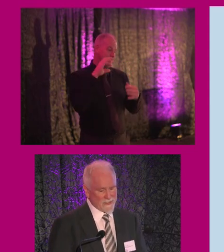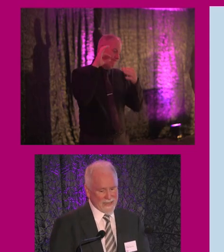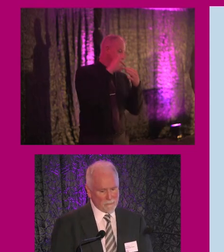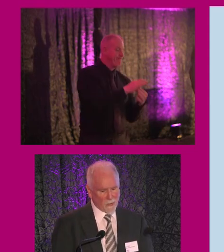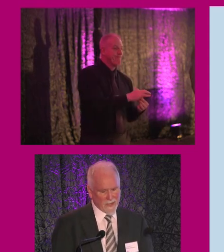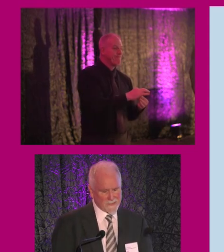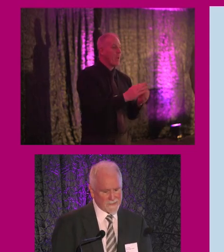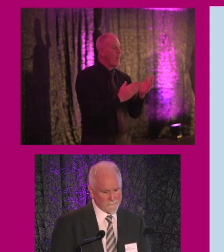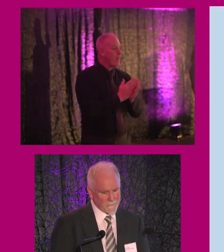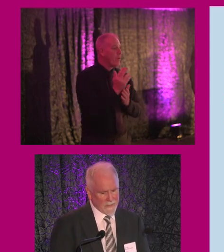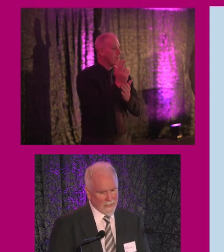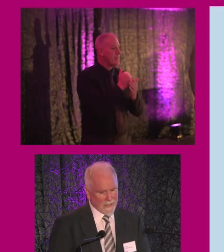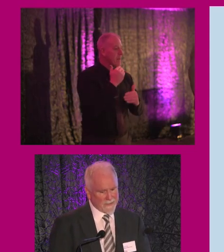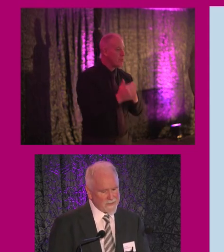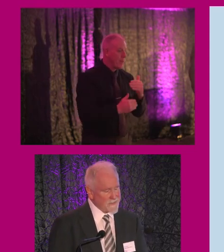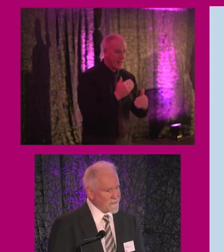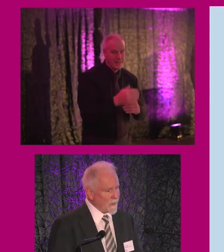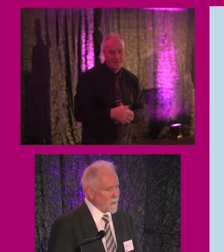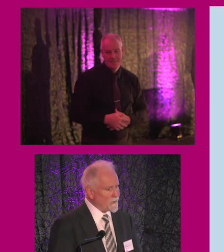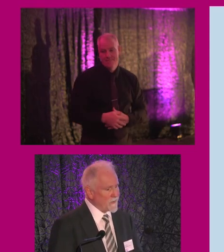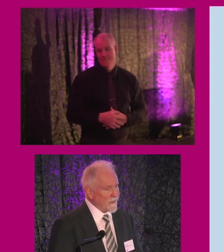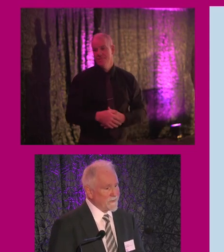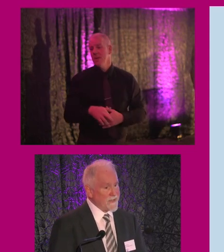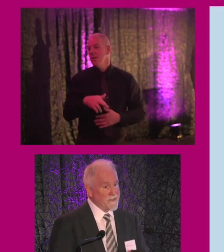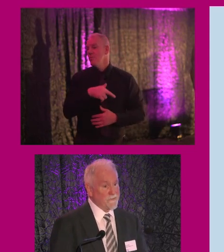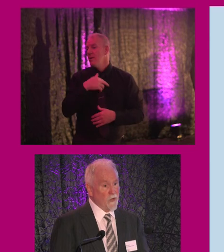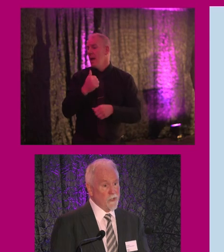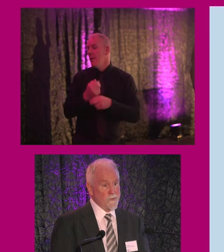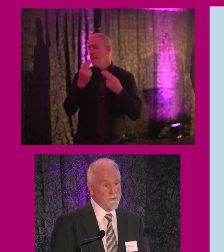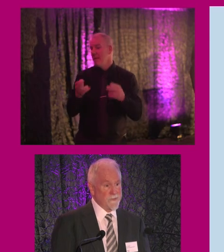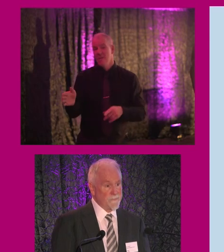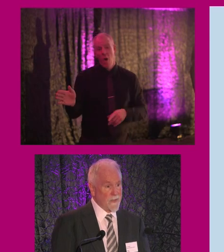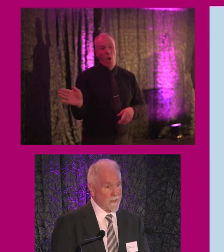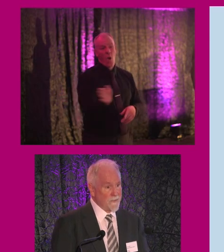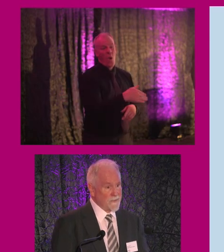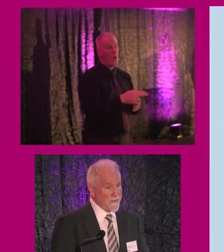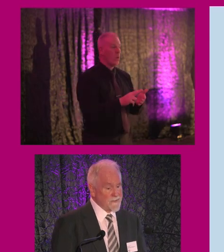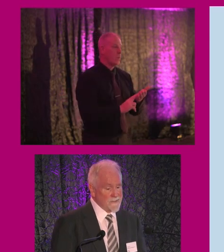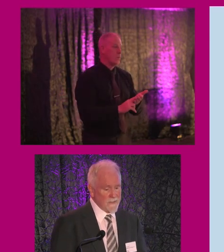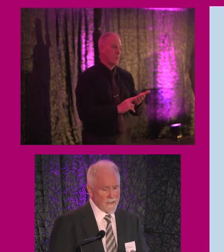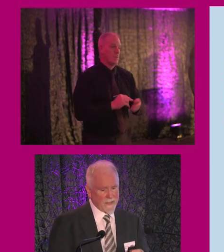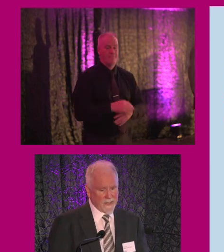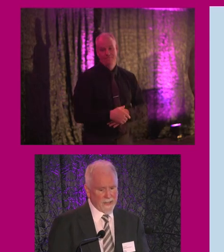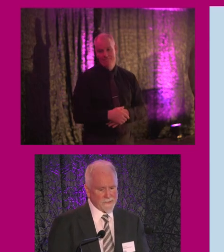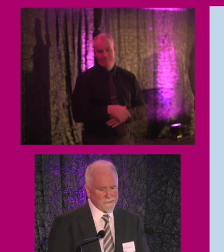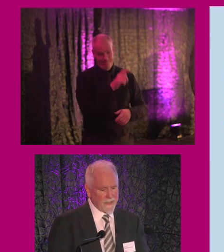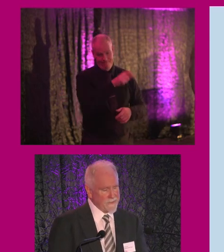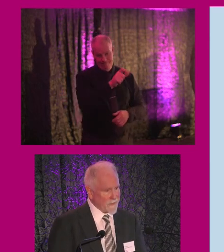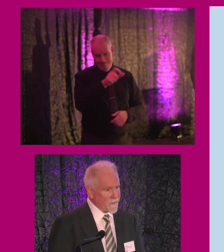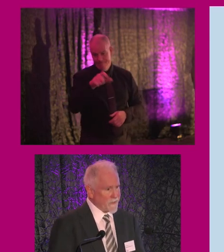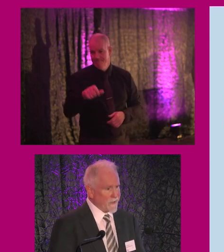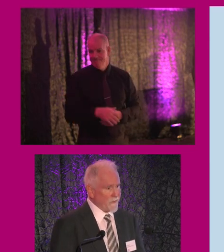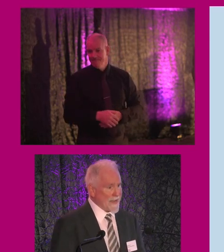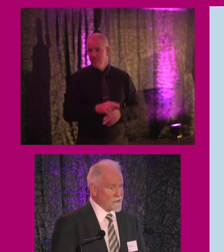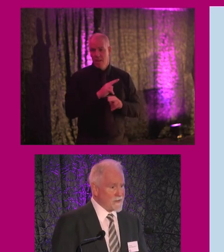our design process. And it is about looking at the needs of all users. So that's again defined